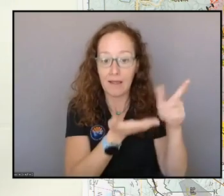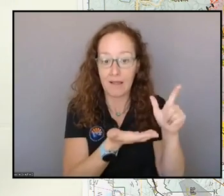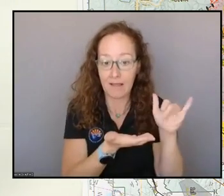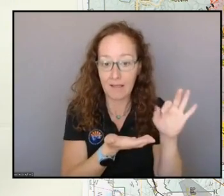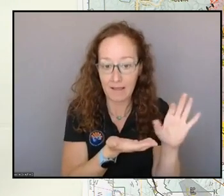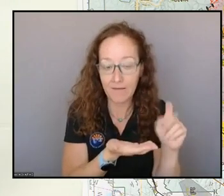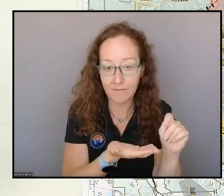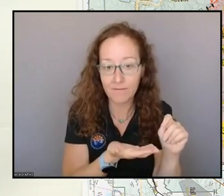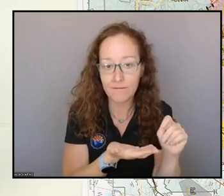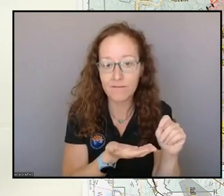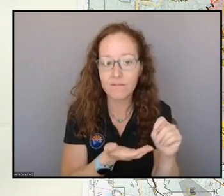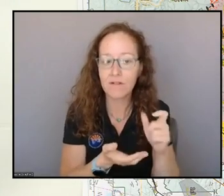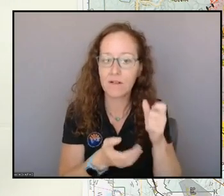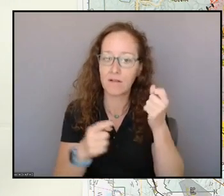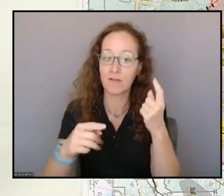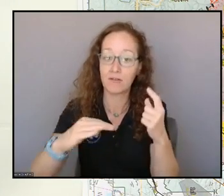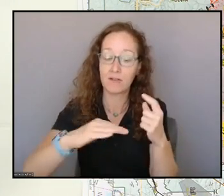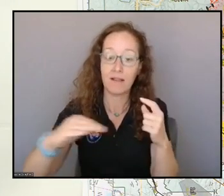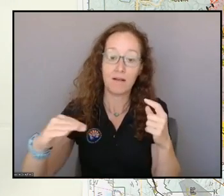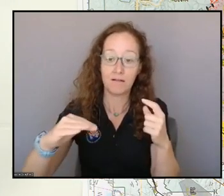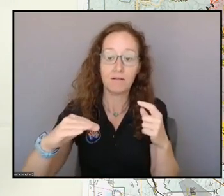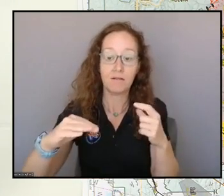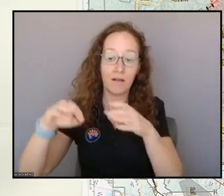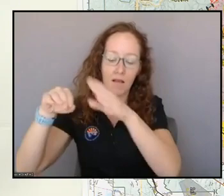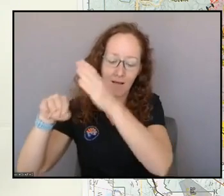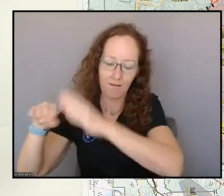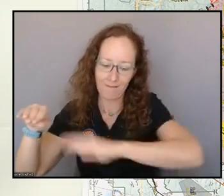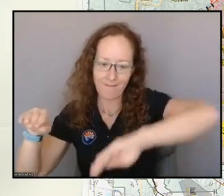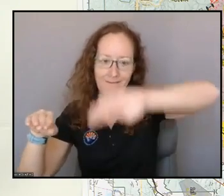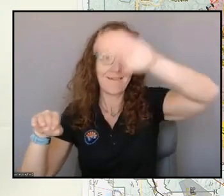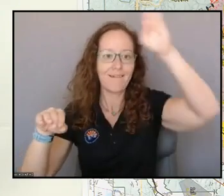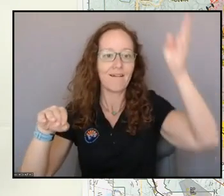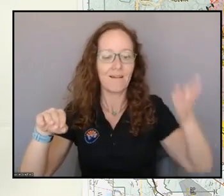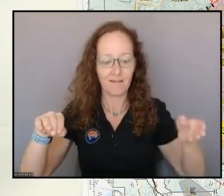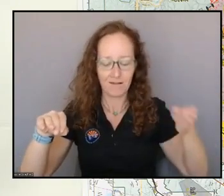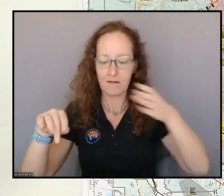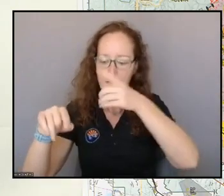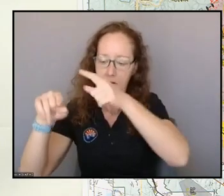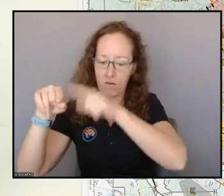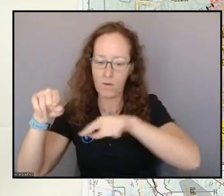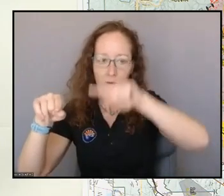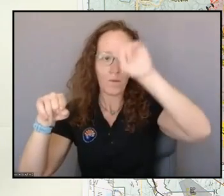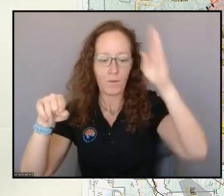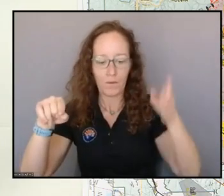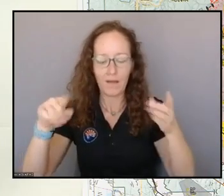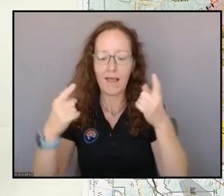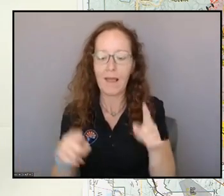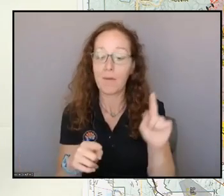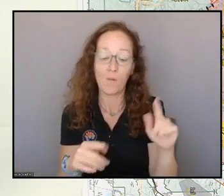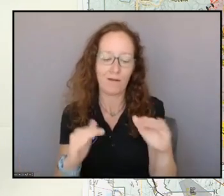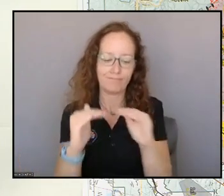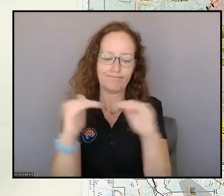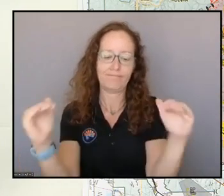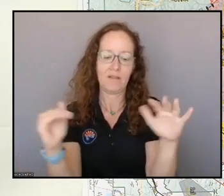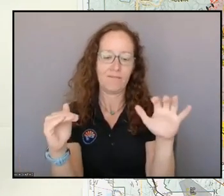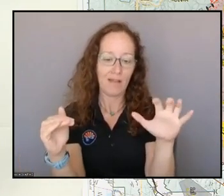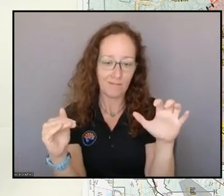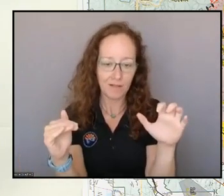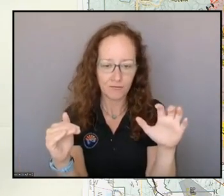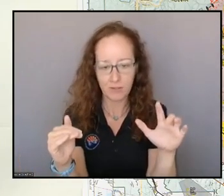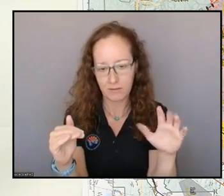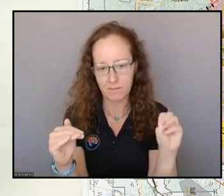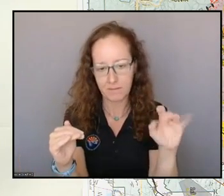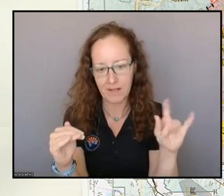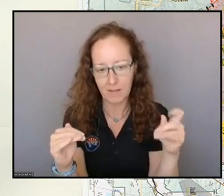millibar level. Troughs, also at that 500 millibar level. So, that's our sensible weather, and as we disturb that, and as we